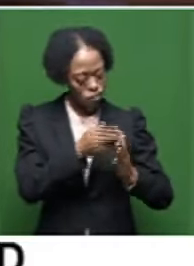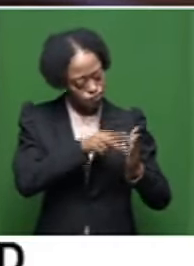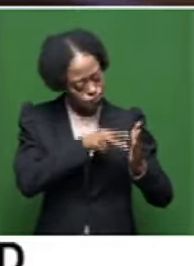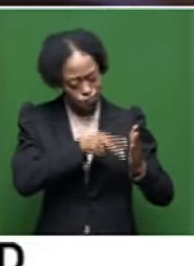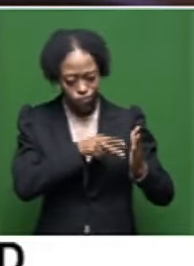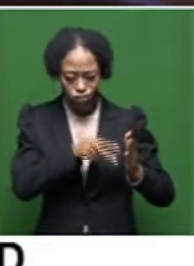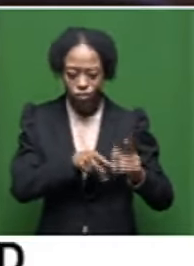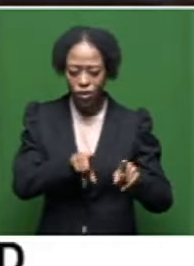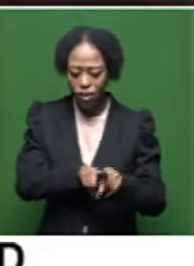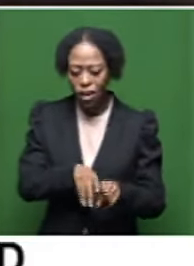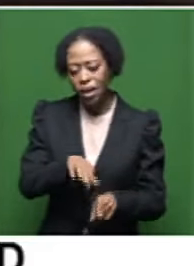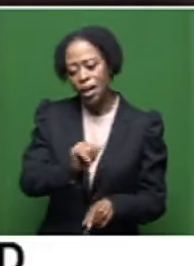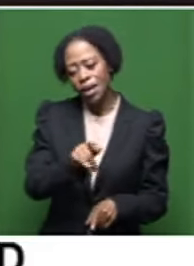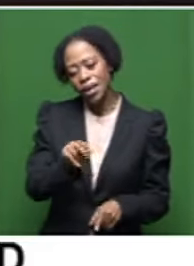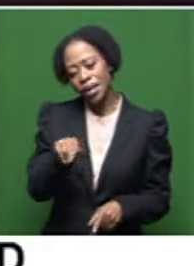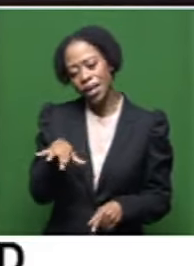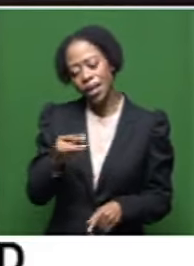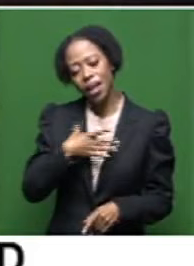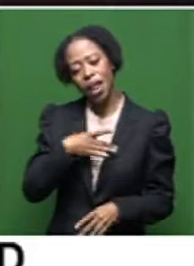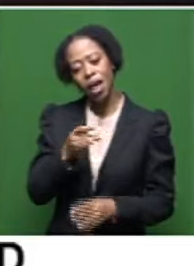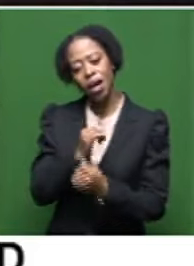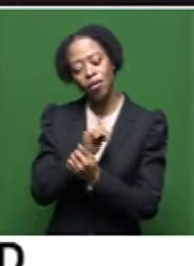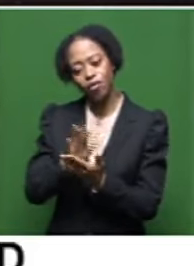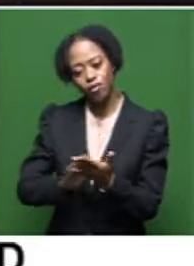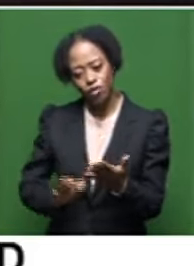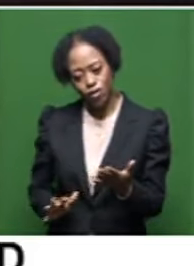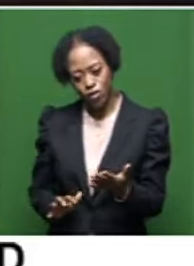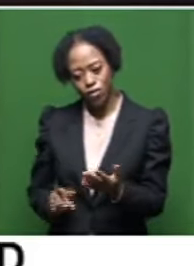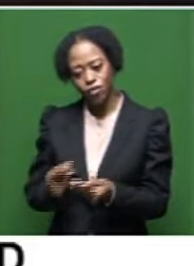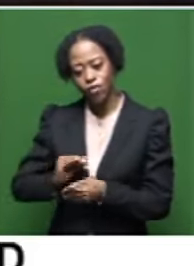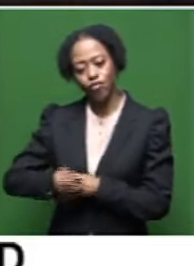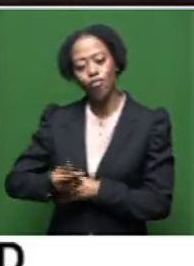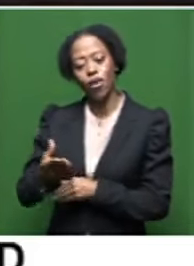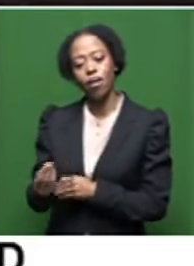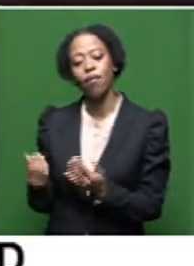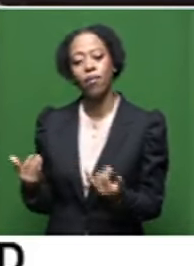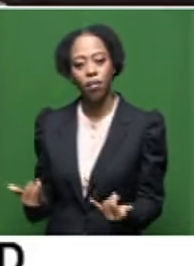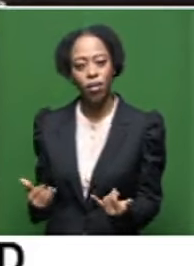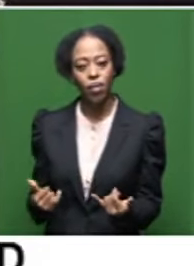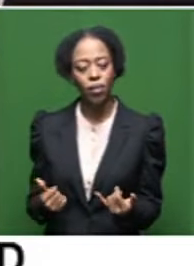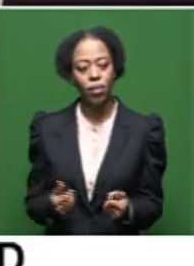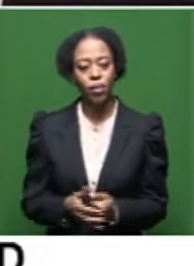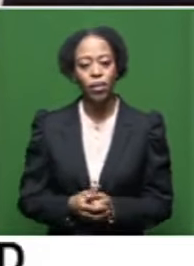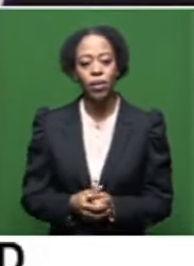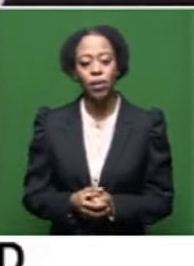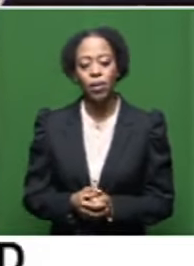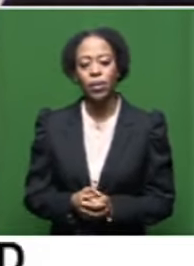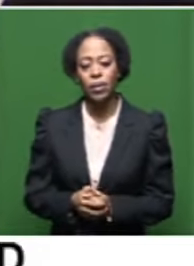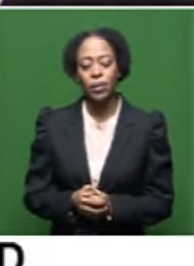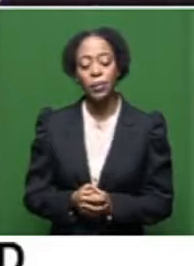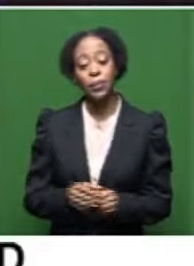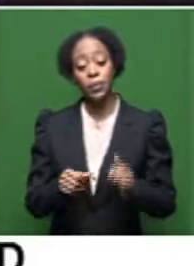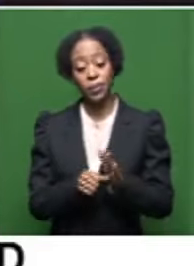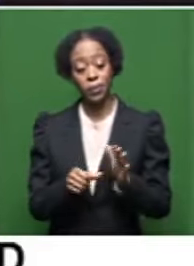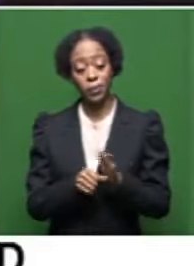the Azanian love story, for example, one of the covers we have here. Let's talk about, you know, the